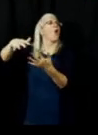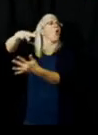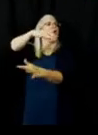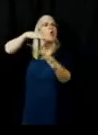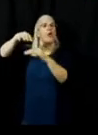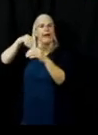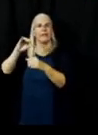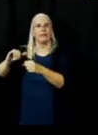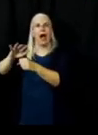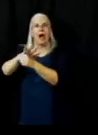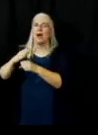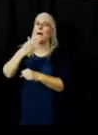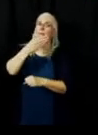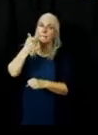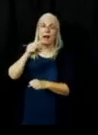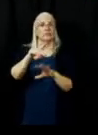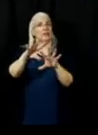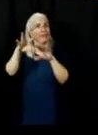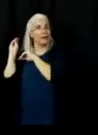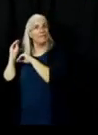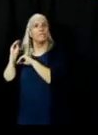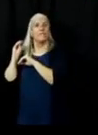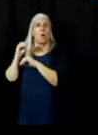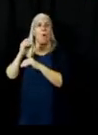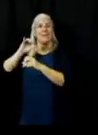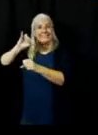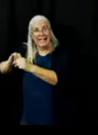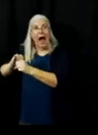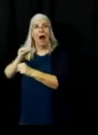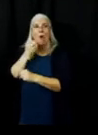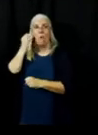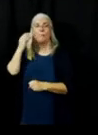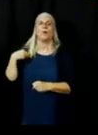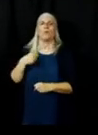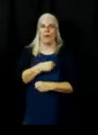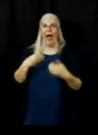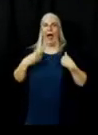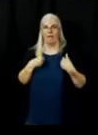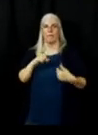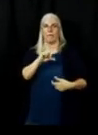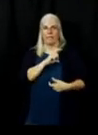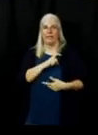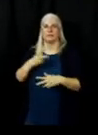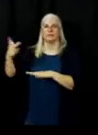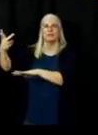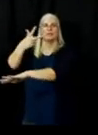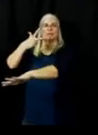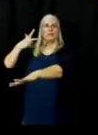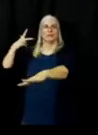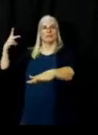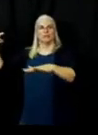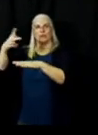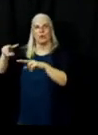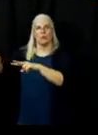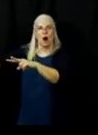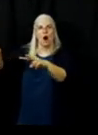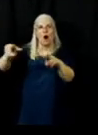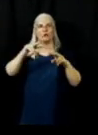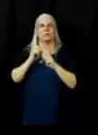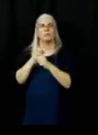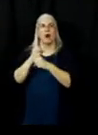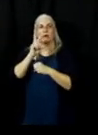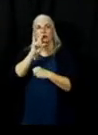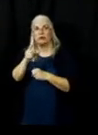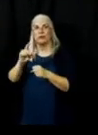ability I have been patrolling these areas myself I did so today I did so yesterday my staff are and I have law